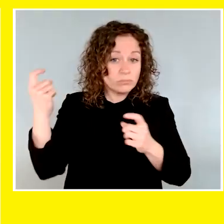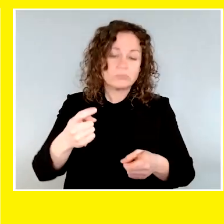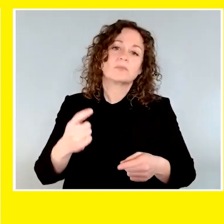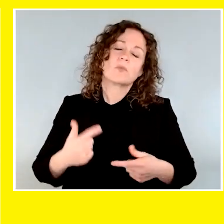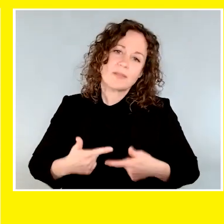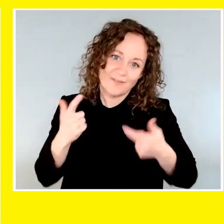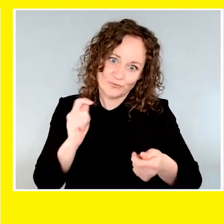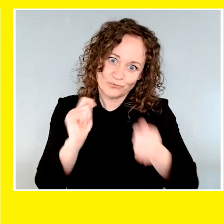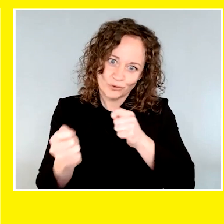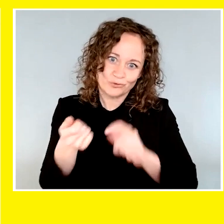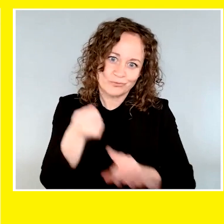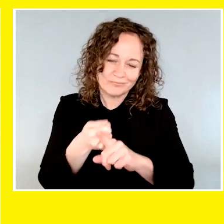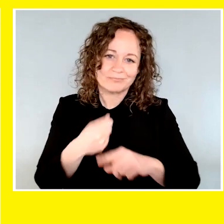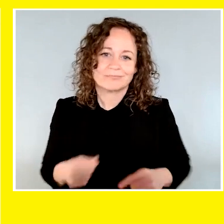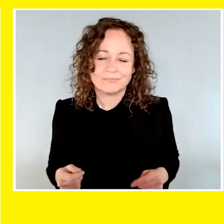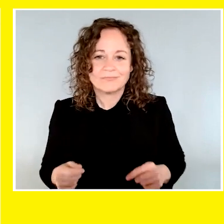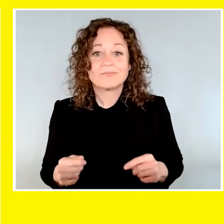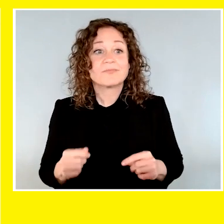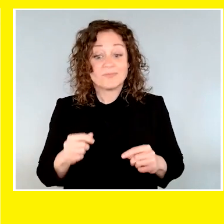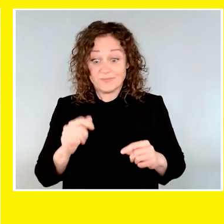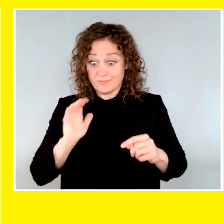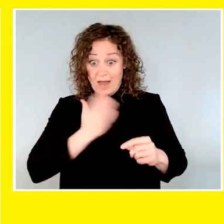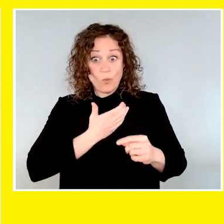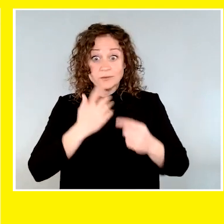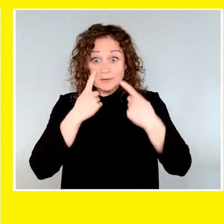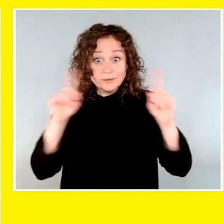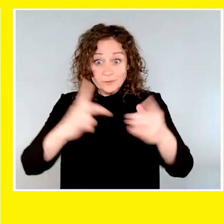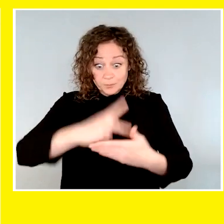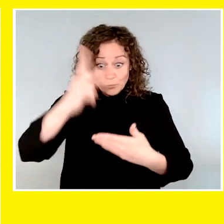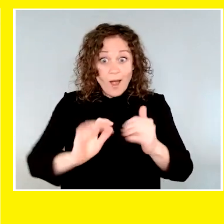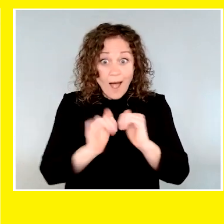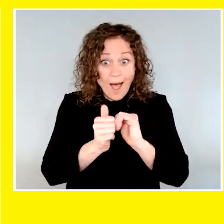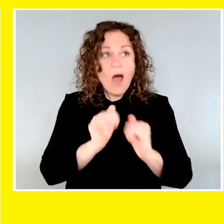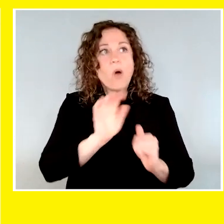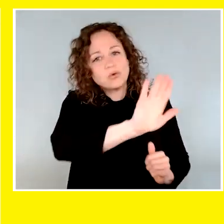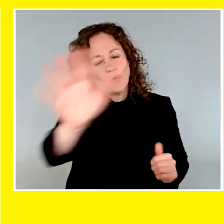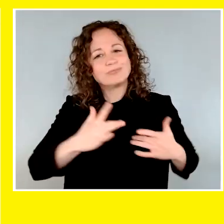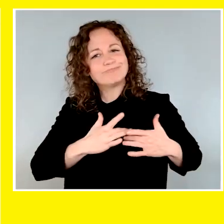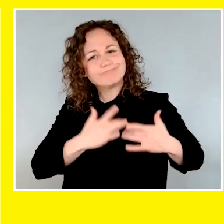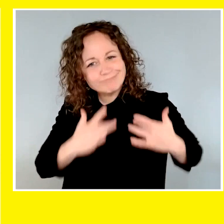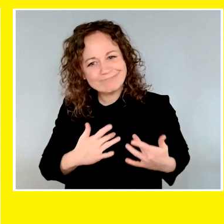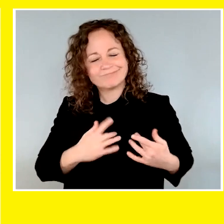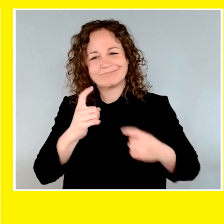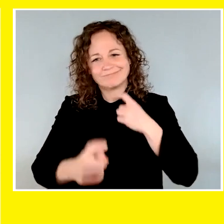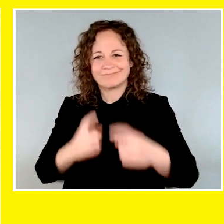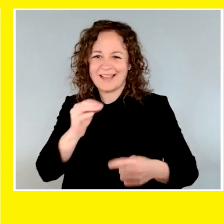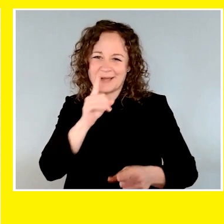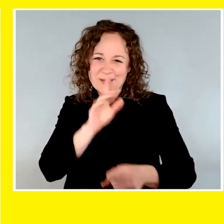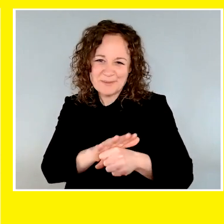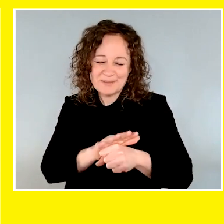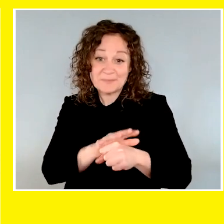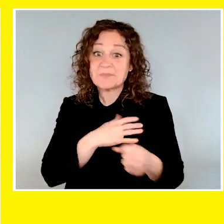contributions are having life-changing impact, and the success of our program is made possible through your generosity and commitment.